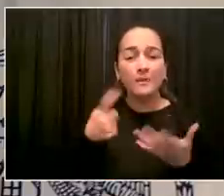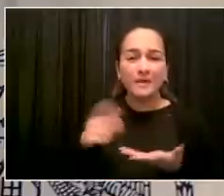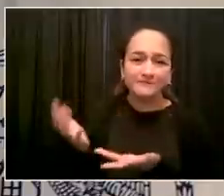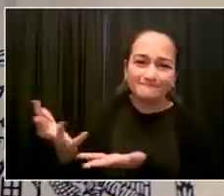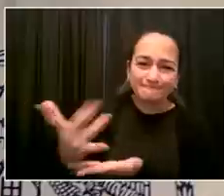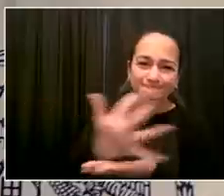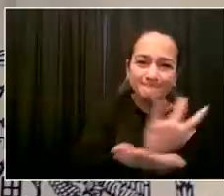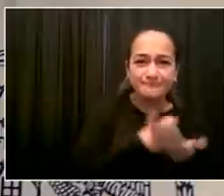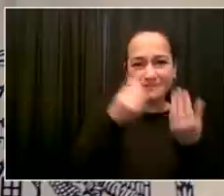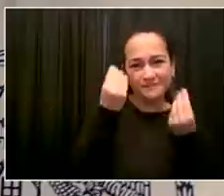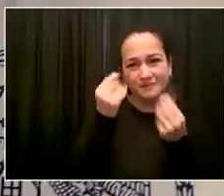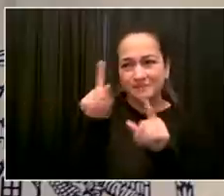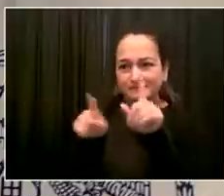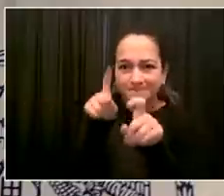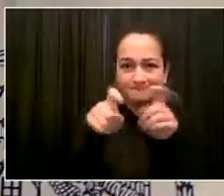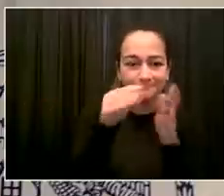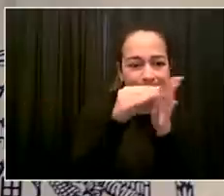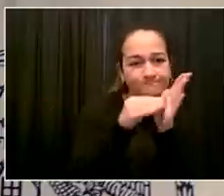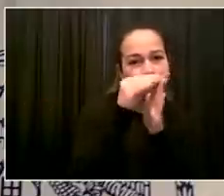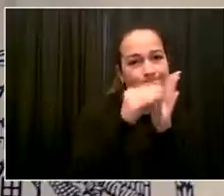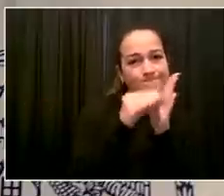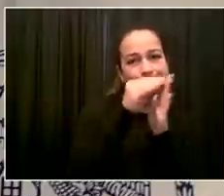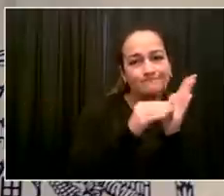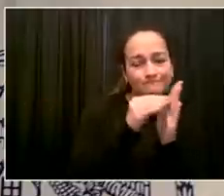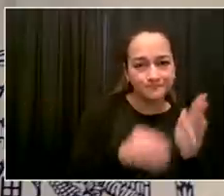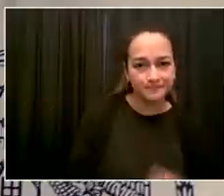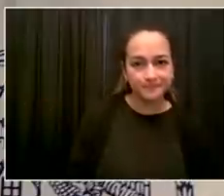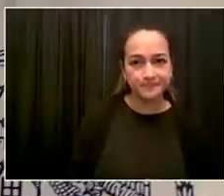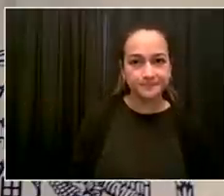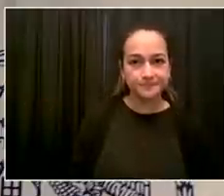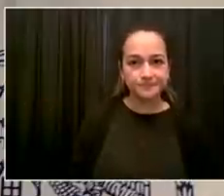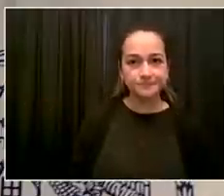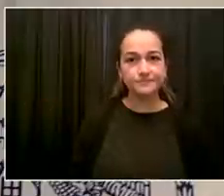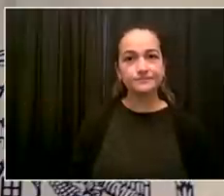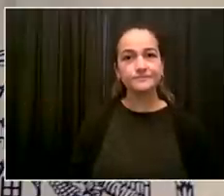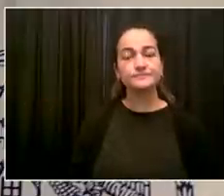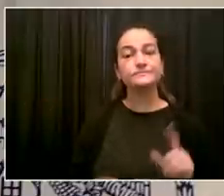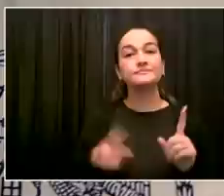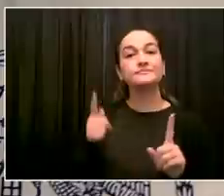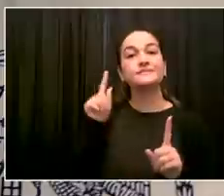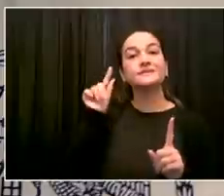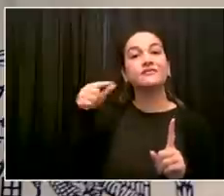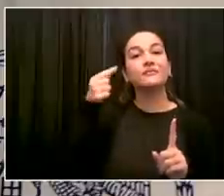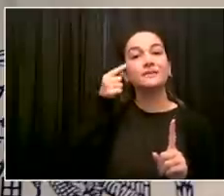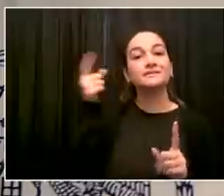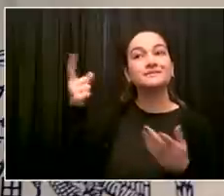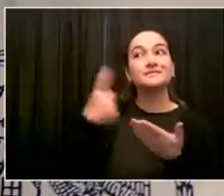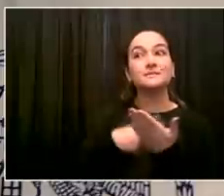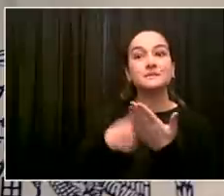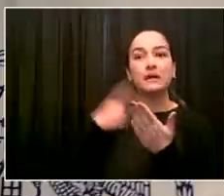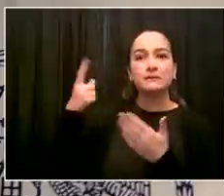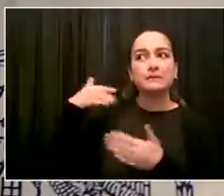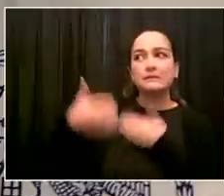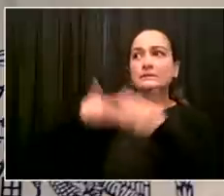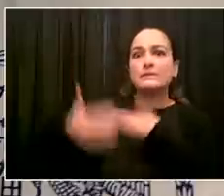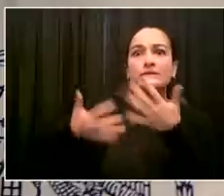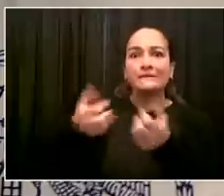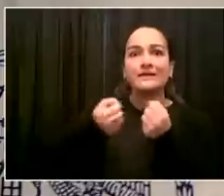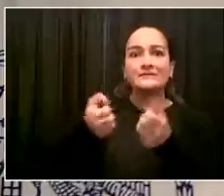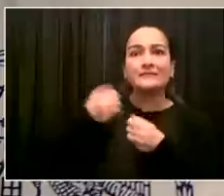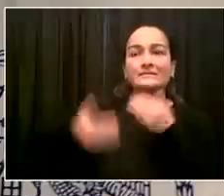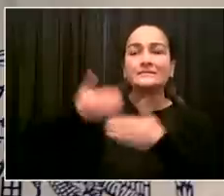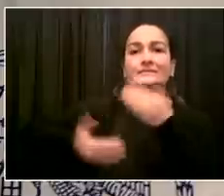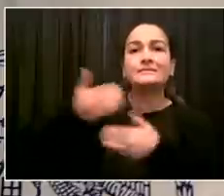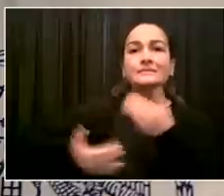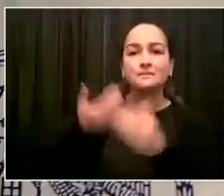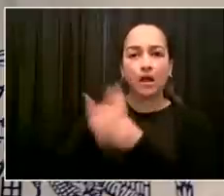more urgent information, because it was us protecting ourselves and thinking about our people directly. National Weather Service, they do good